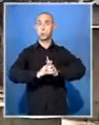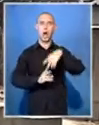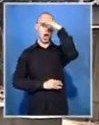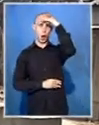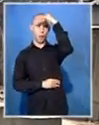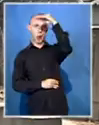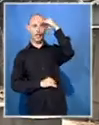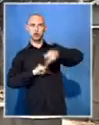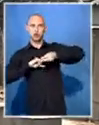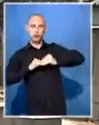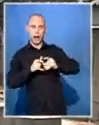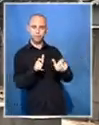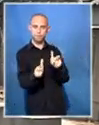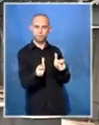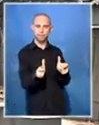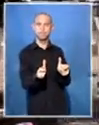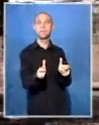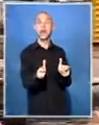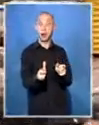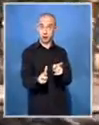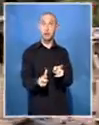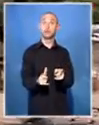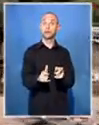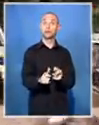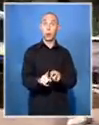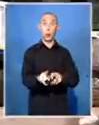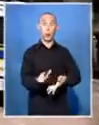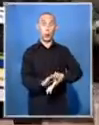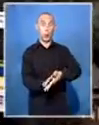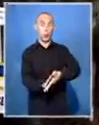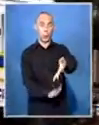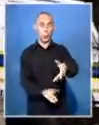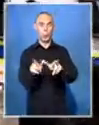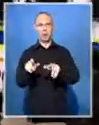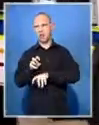Not even police reinforcements managed to scare off angry protesters.